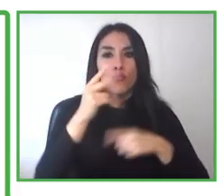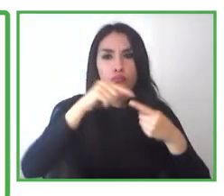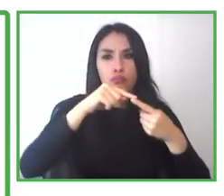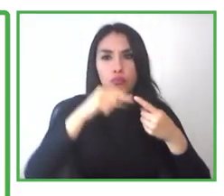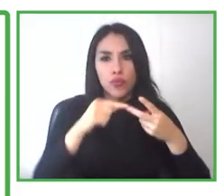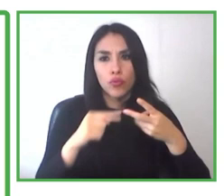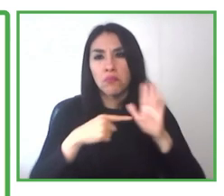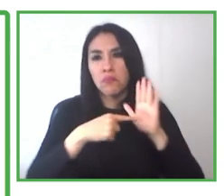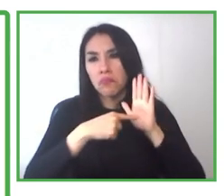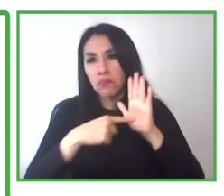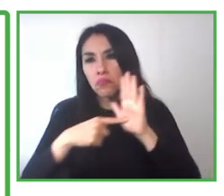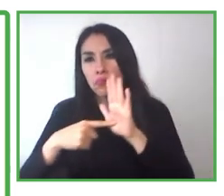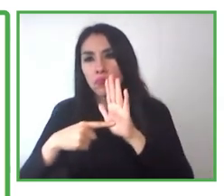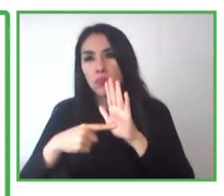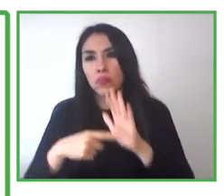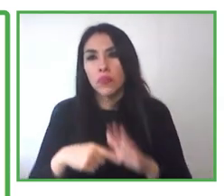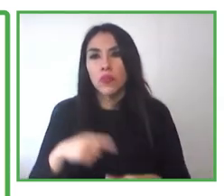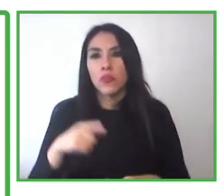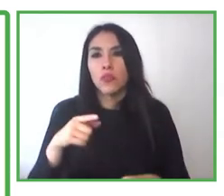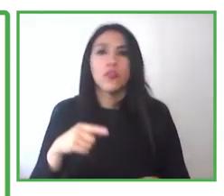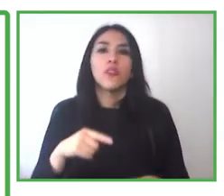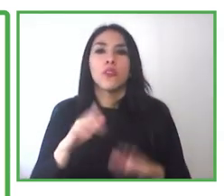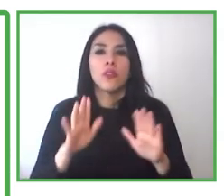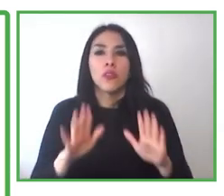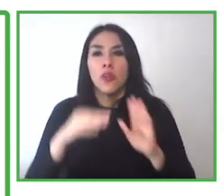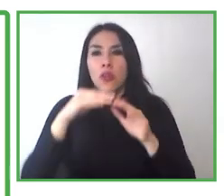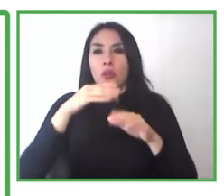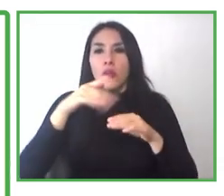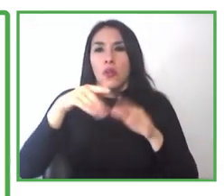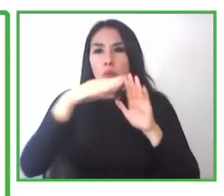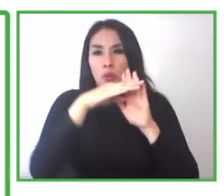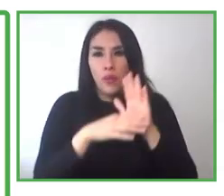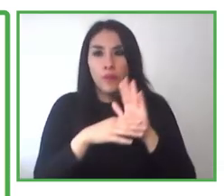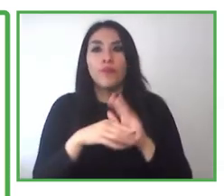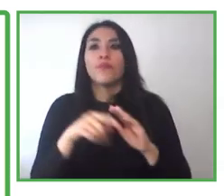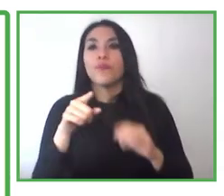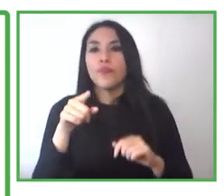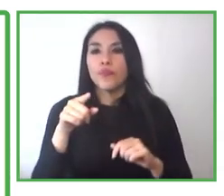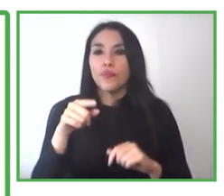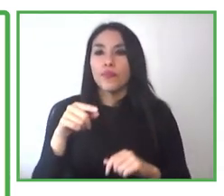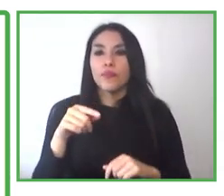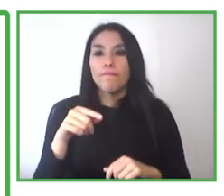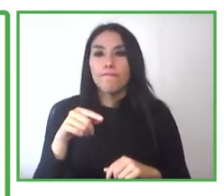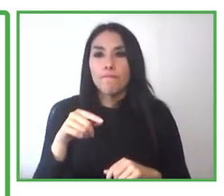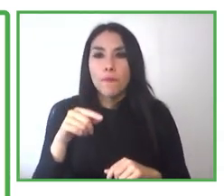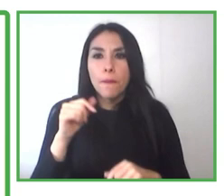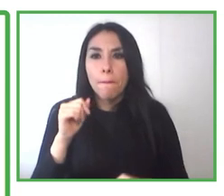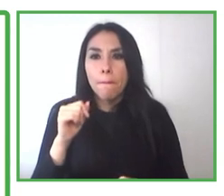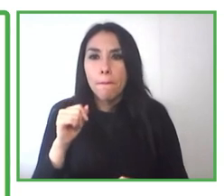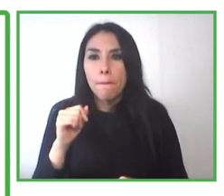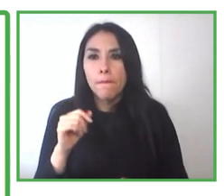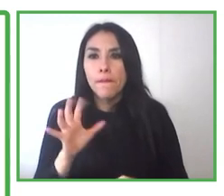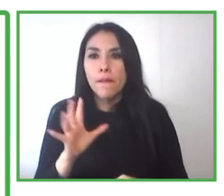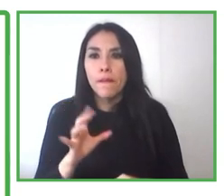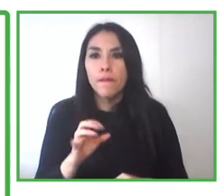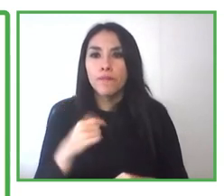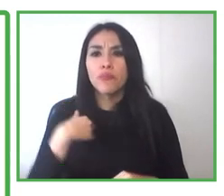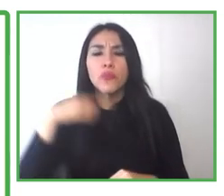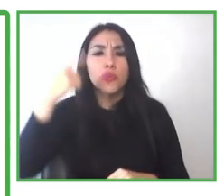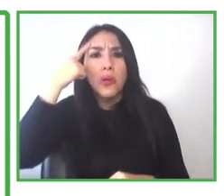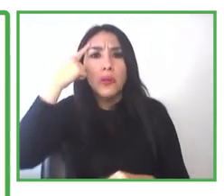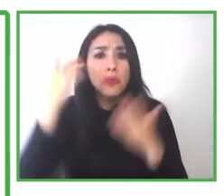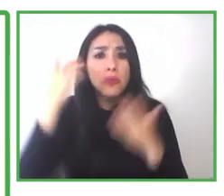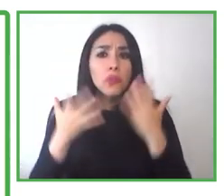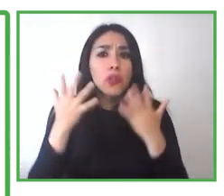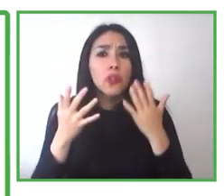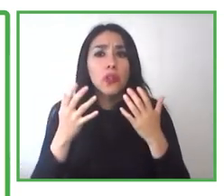of working inclusion. Because we do believe, and Chile Valora, we are aware that we are all equal, and that we can